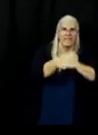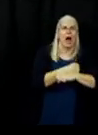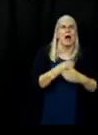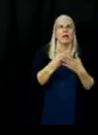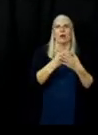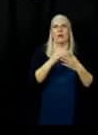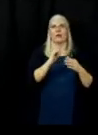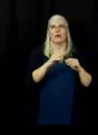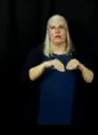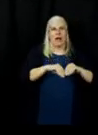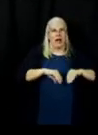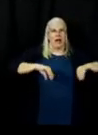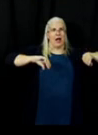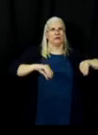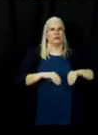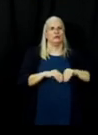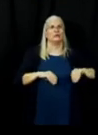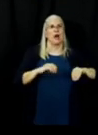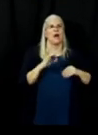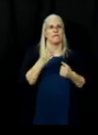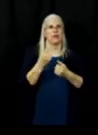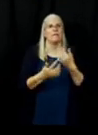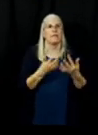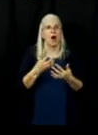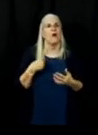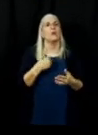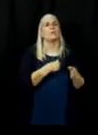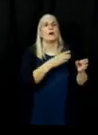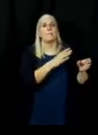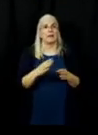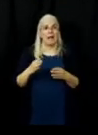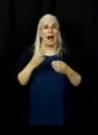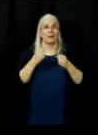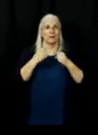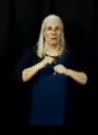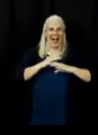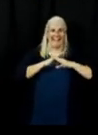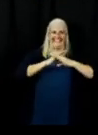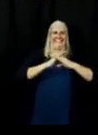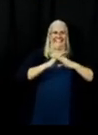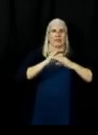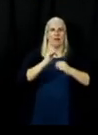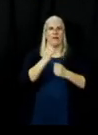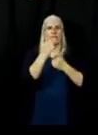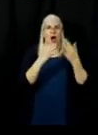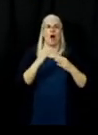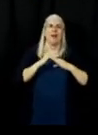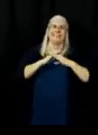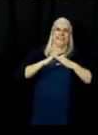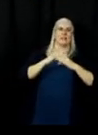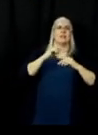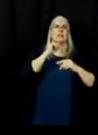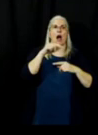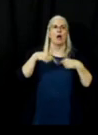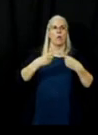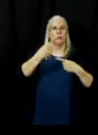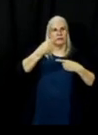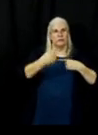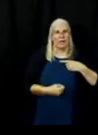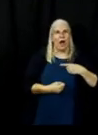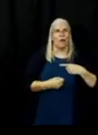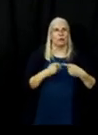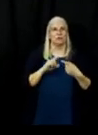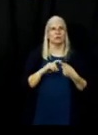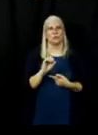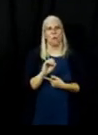plan in here to keep fire from progressing in a southerly direction down towards the Oro-Quincy Highway we've also got three other